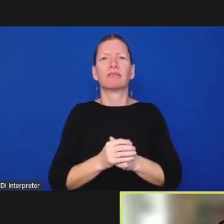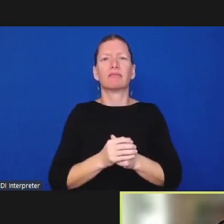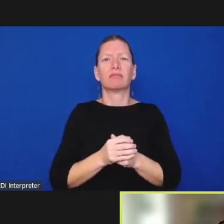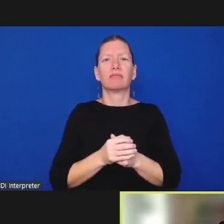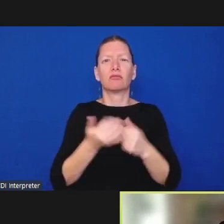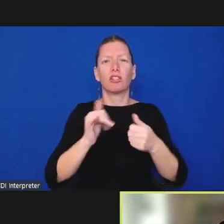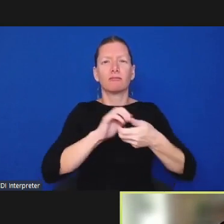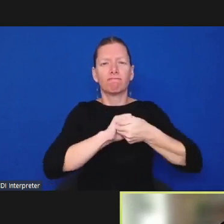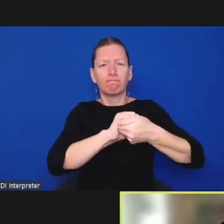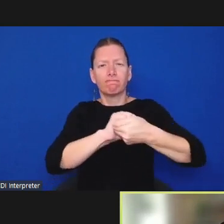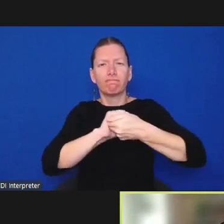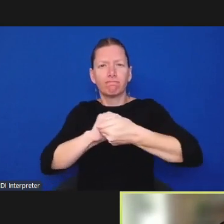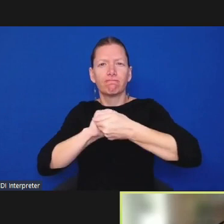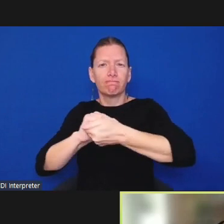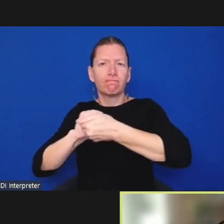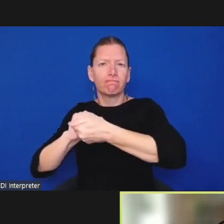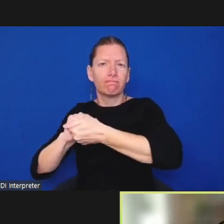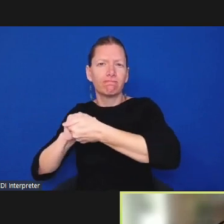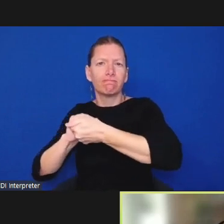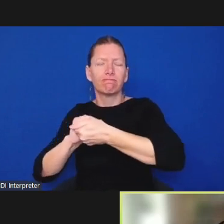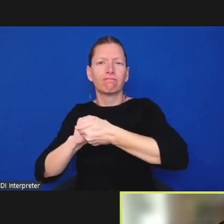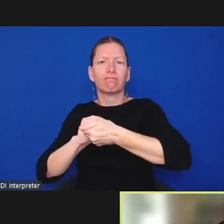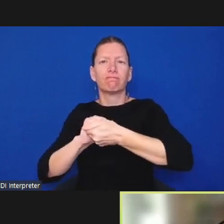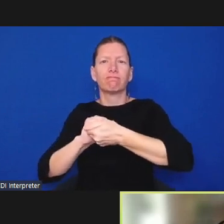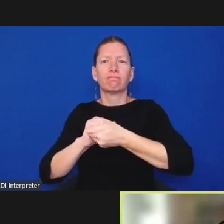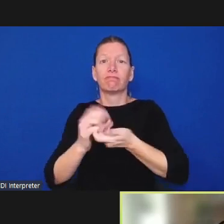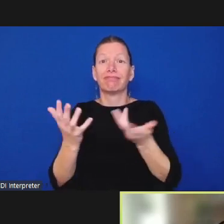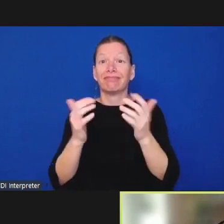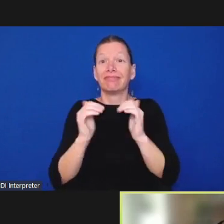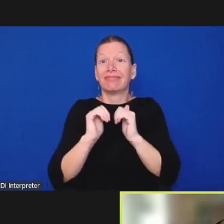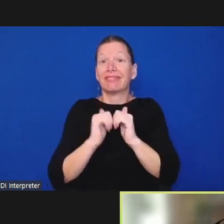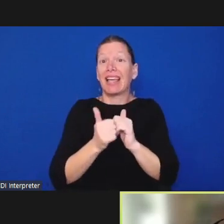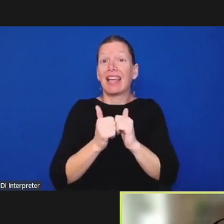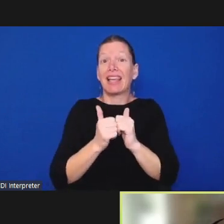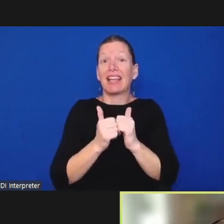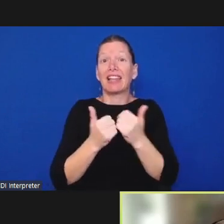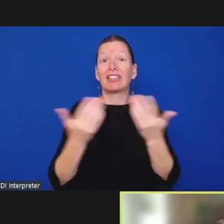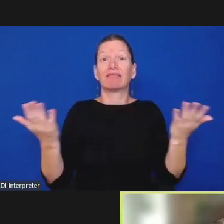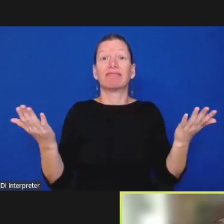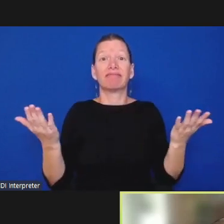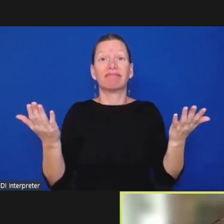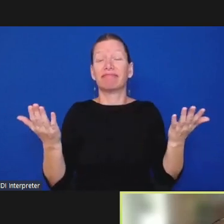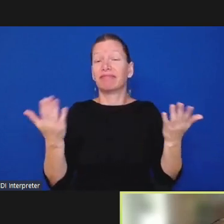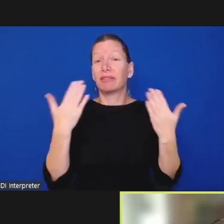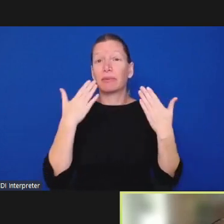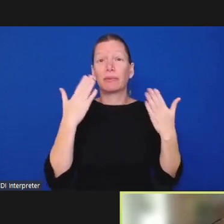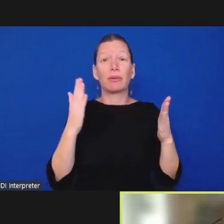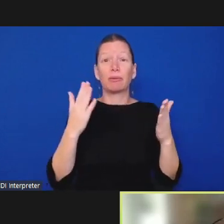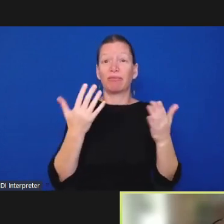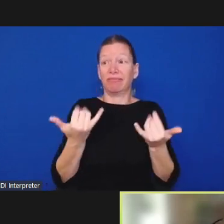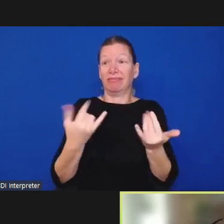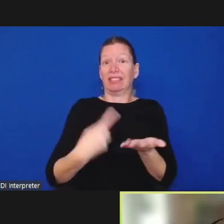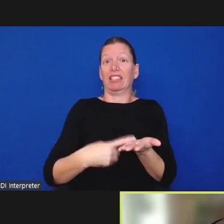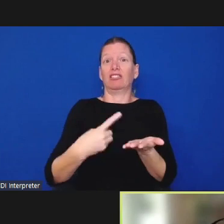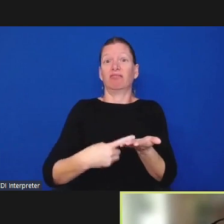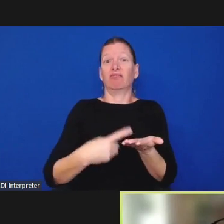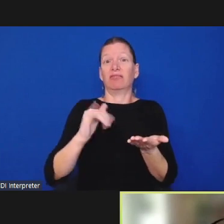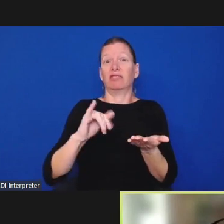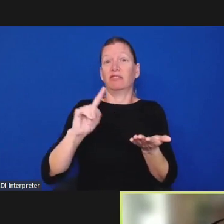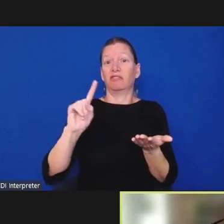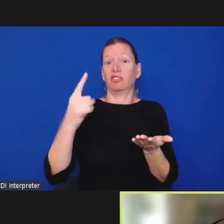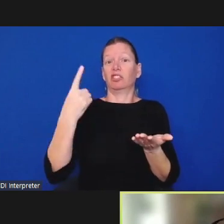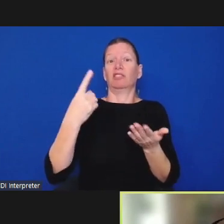a a the the barrier between law enforcement and civilians uh